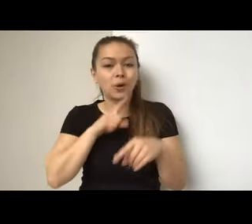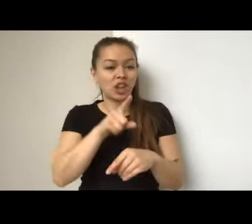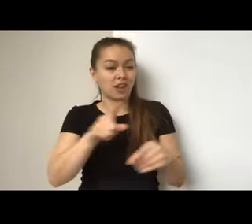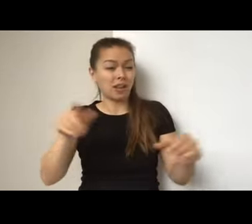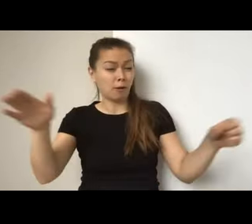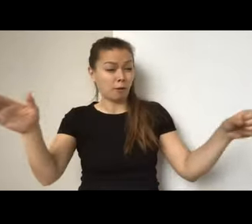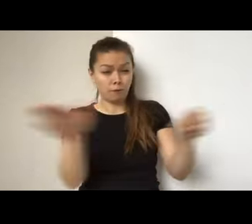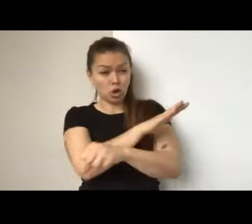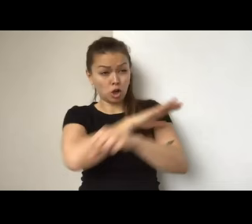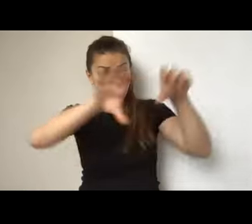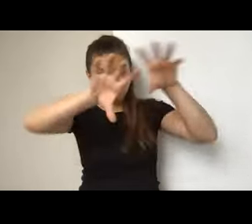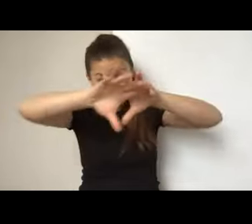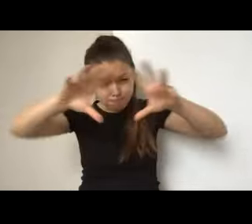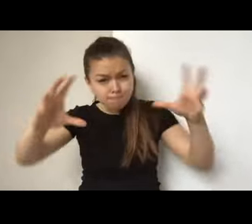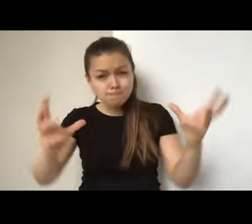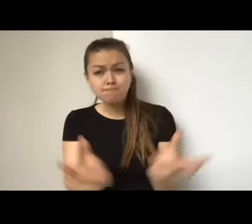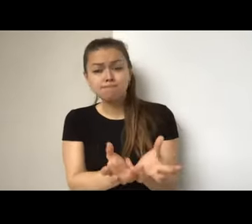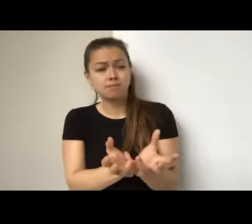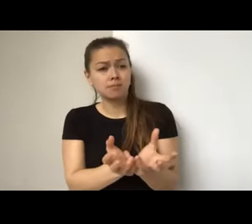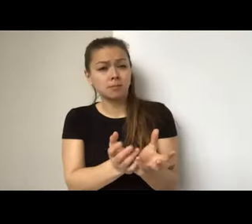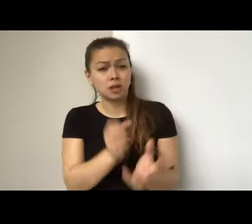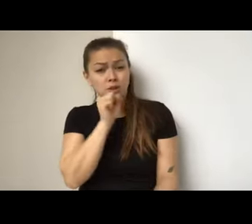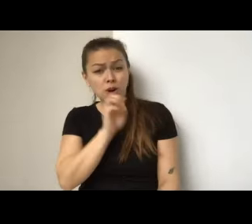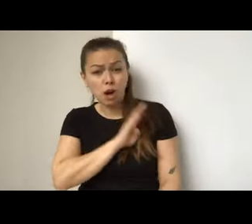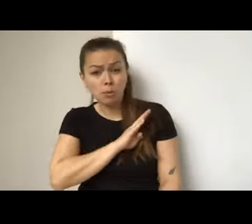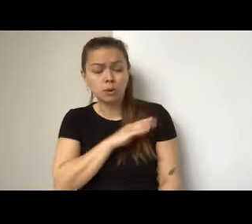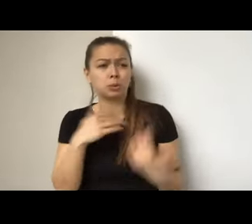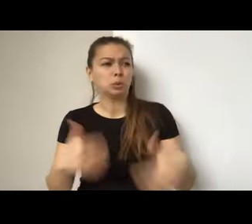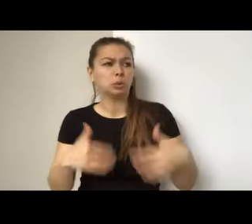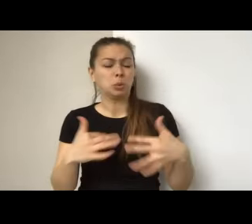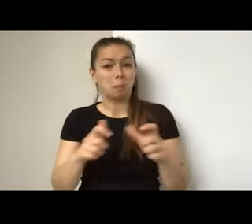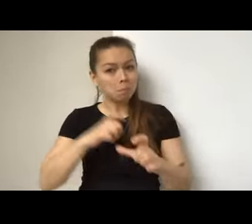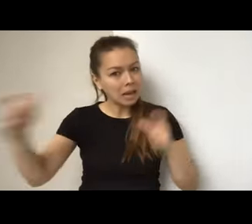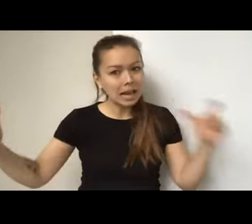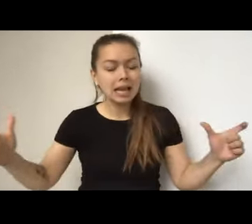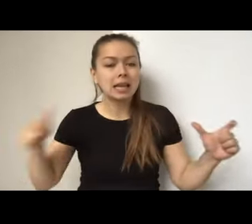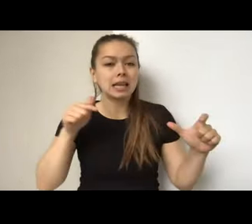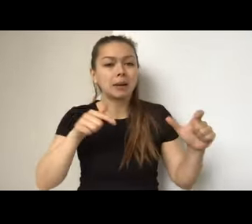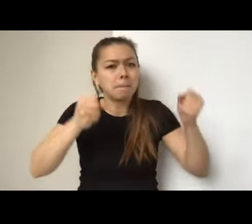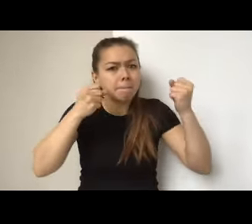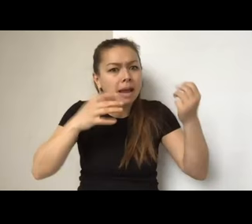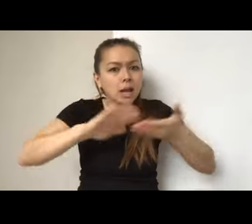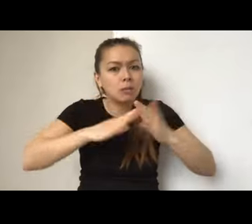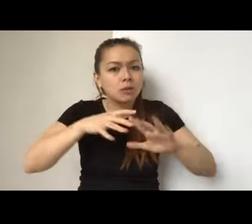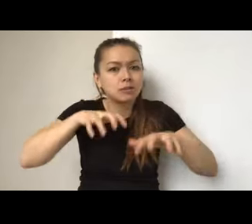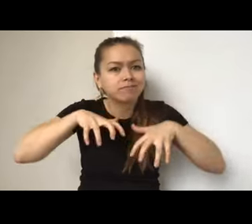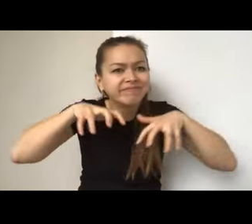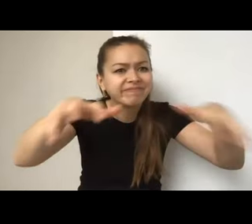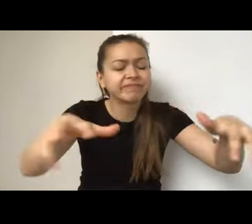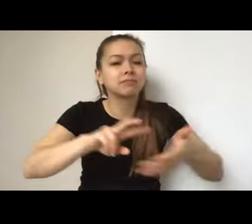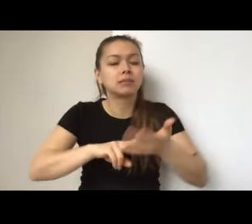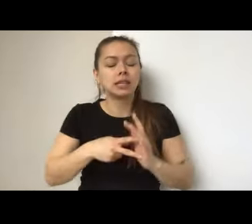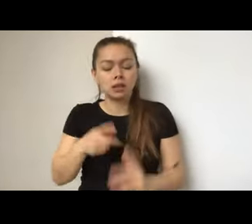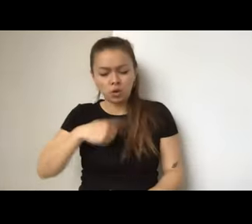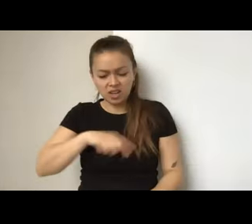Scarborough, uh, which is a, you know, a big space, uh, and all the communities that we wanted to connect with. So we started to ask ourselves, you know,